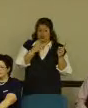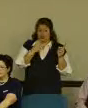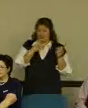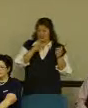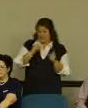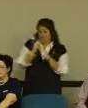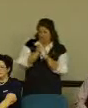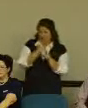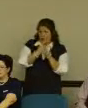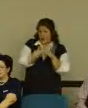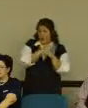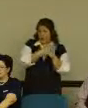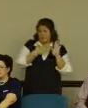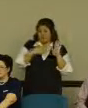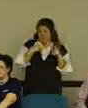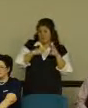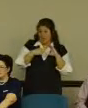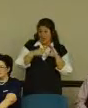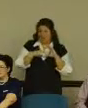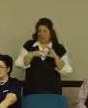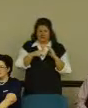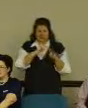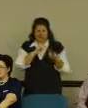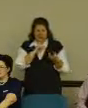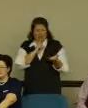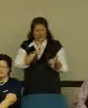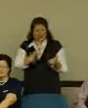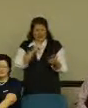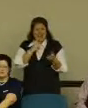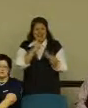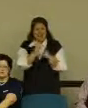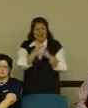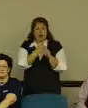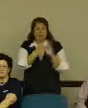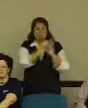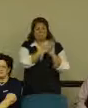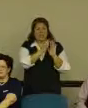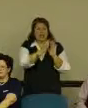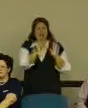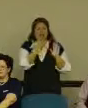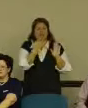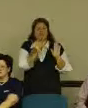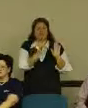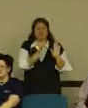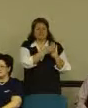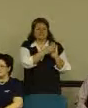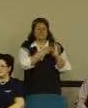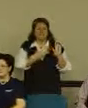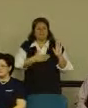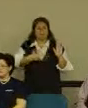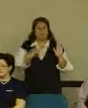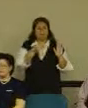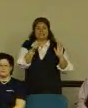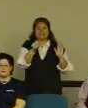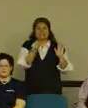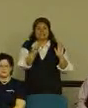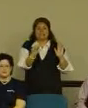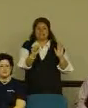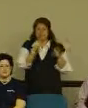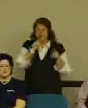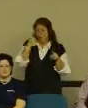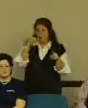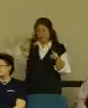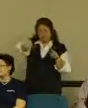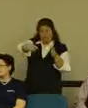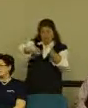is it appropriate to put your email? Yes, and it's appropriate to say your preference, or you could say, please text. It doesn't necessarily mean to have